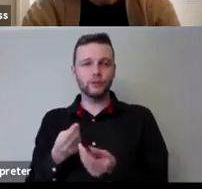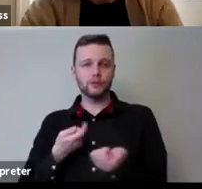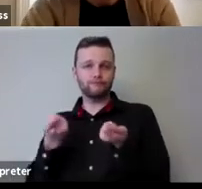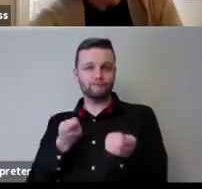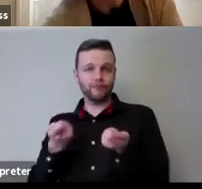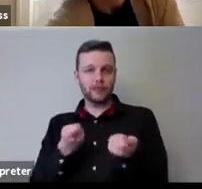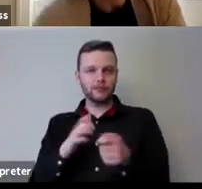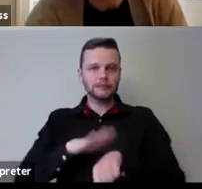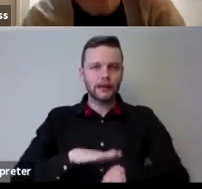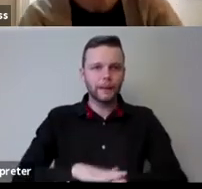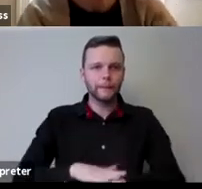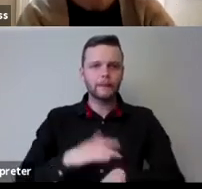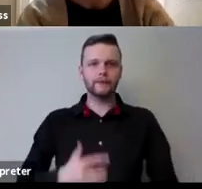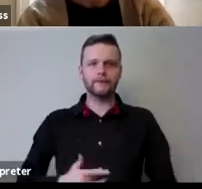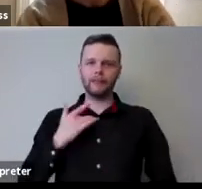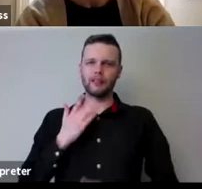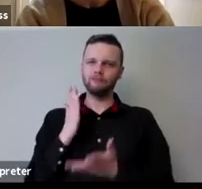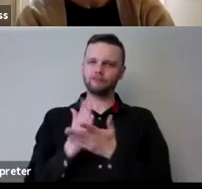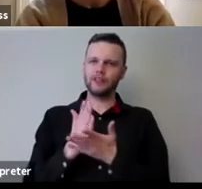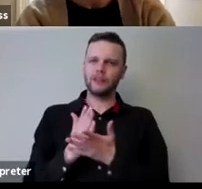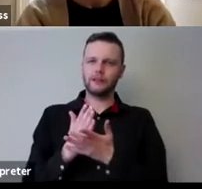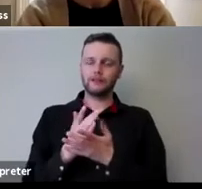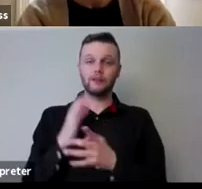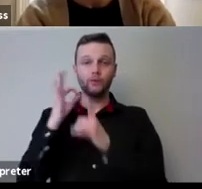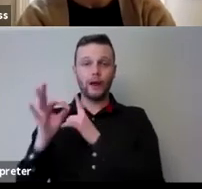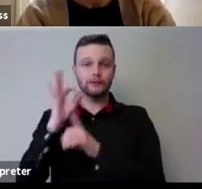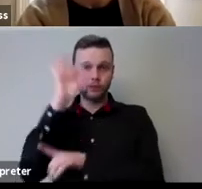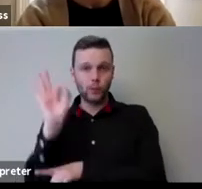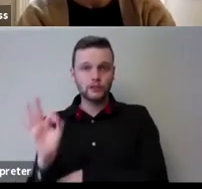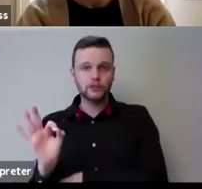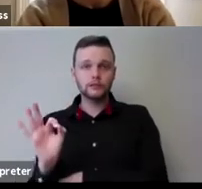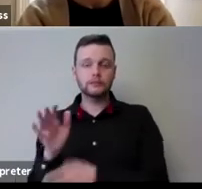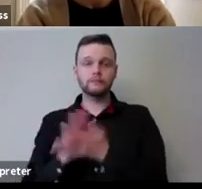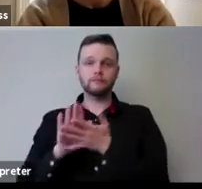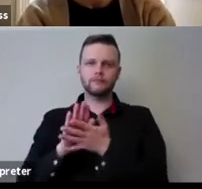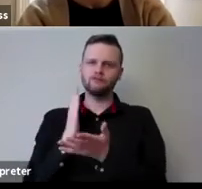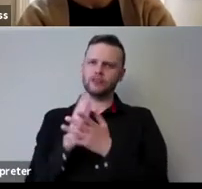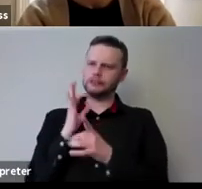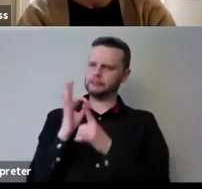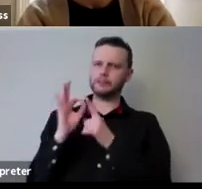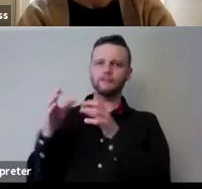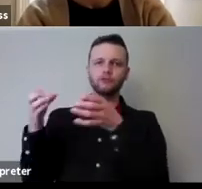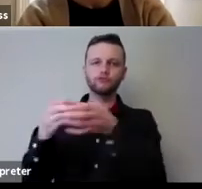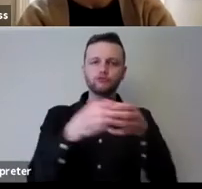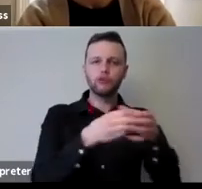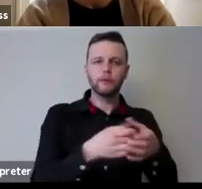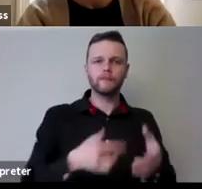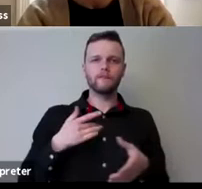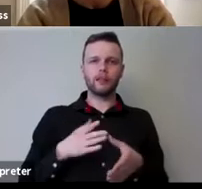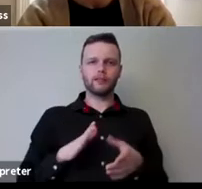artists don't and they are very those if you ask those questions there are very particular groups of people who are marginalized